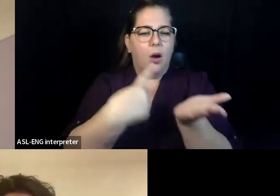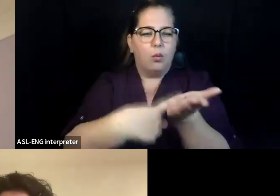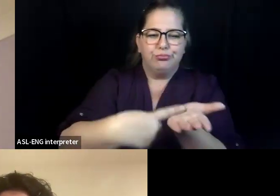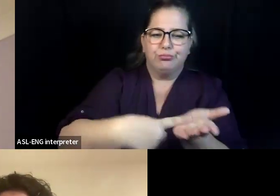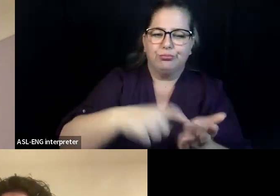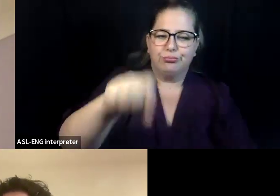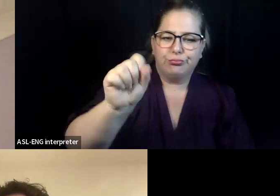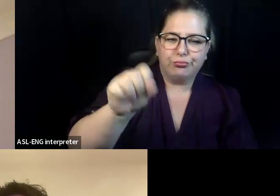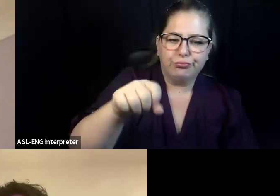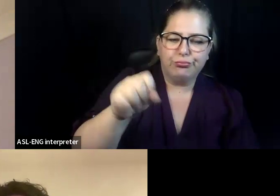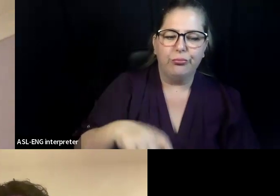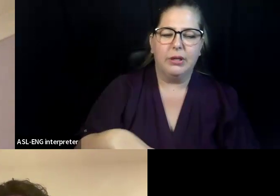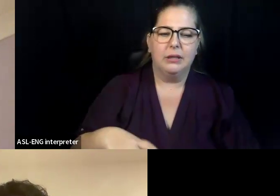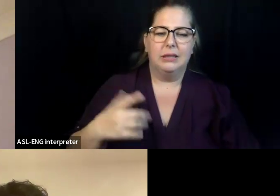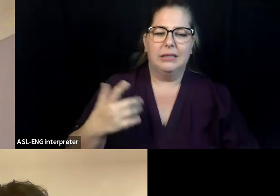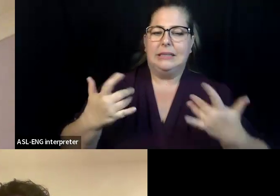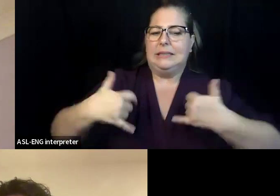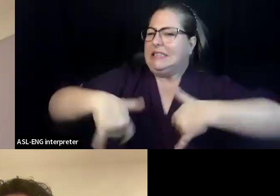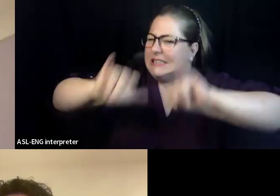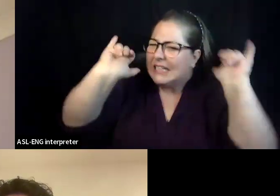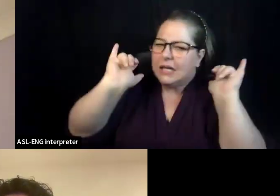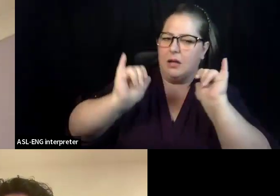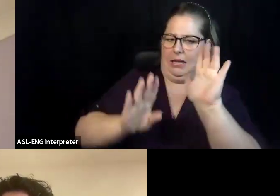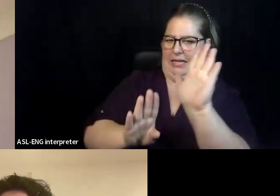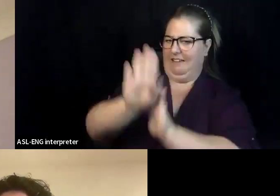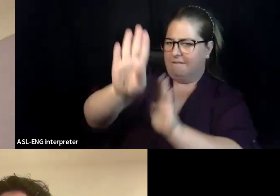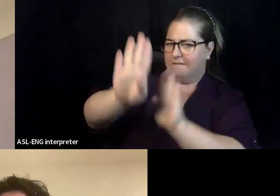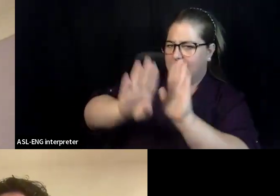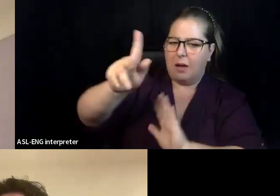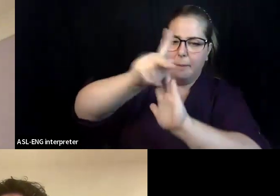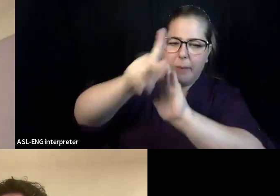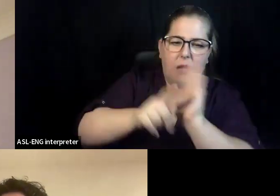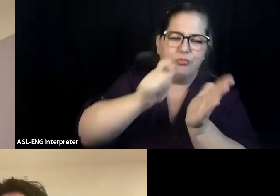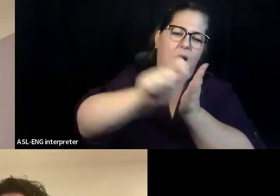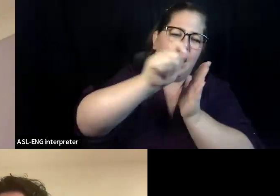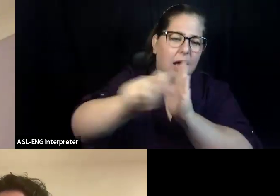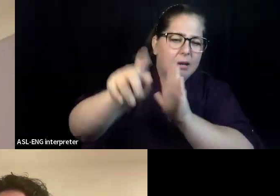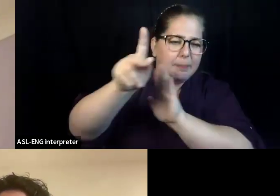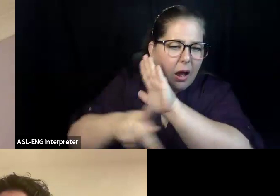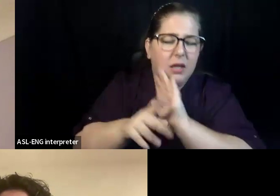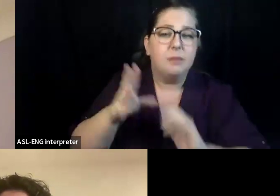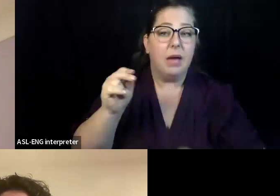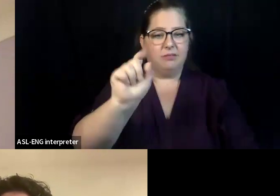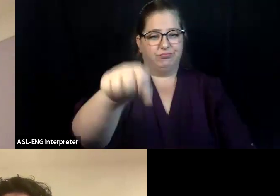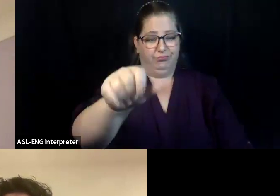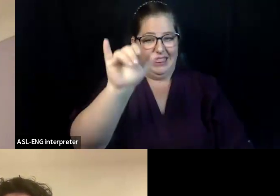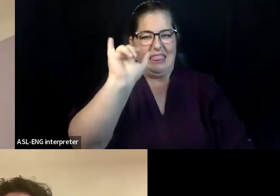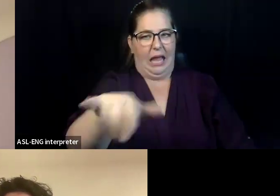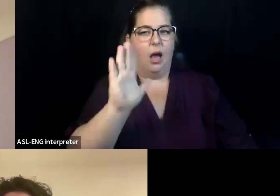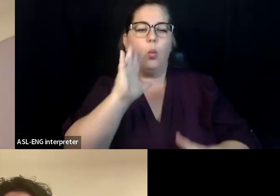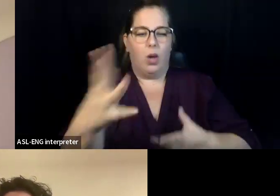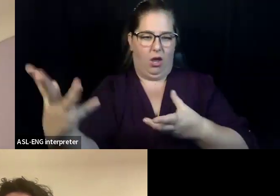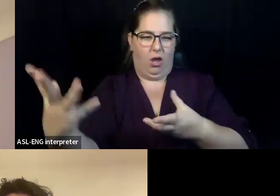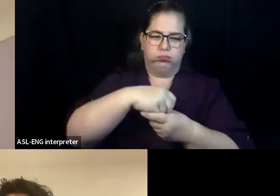all the policies and it will be really essential to have our advisory council weigh in on some of these questions,